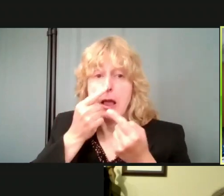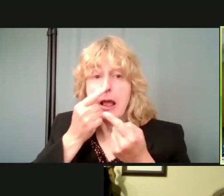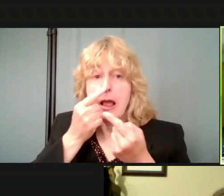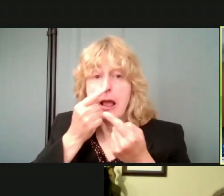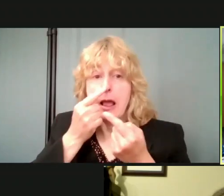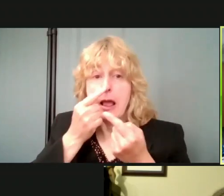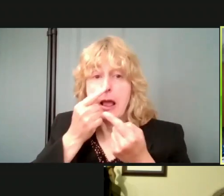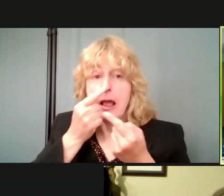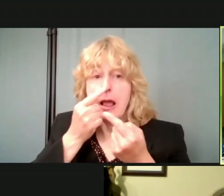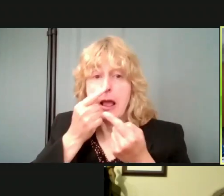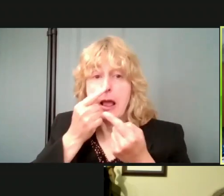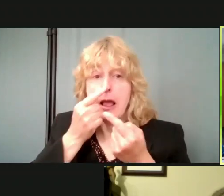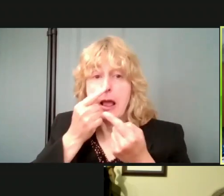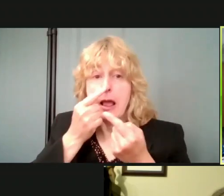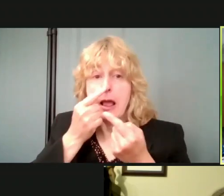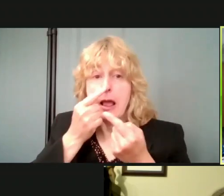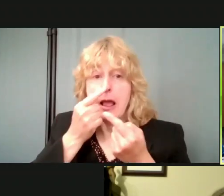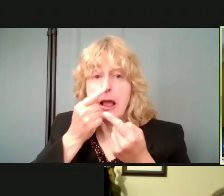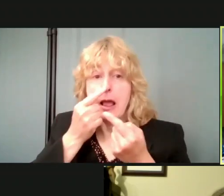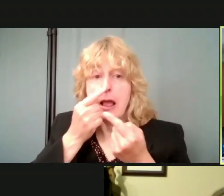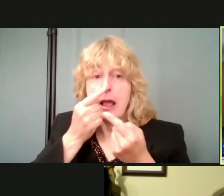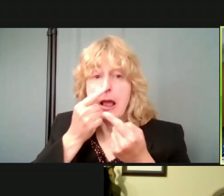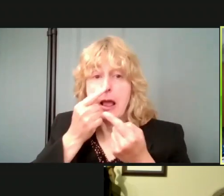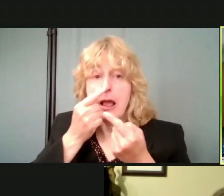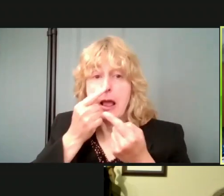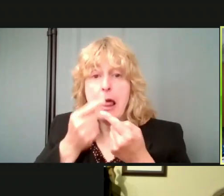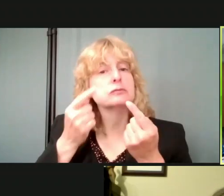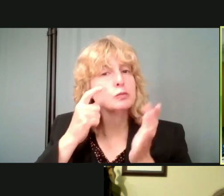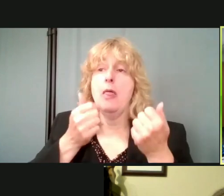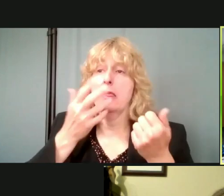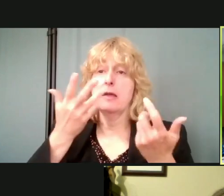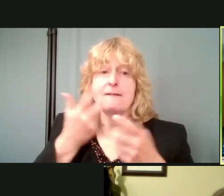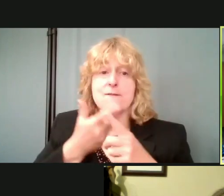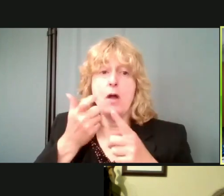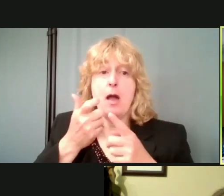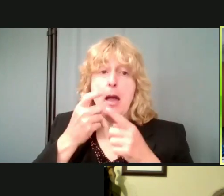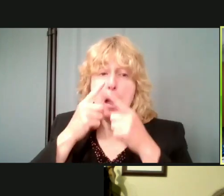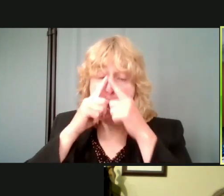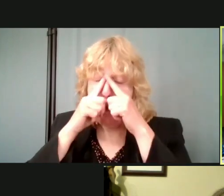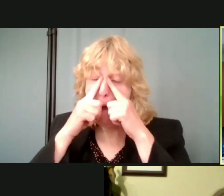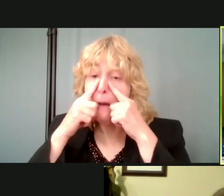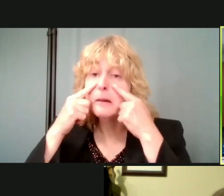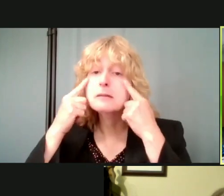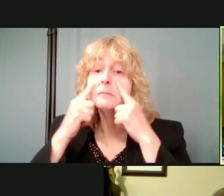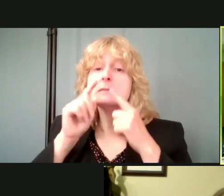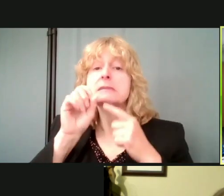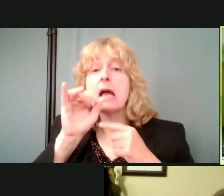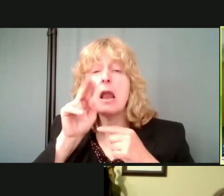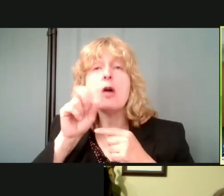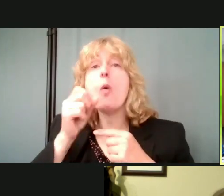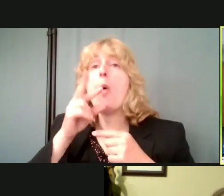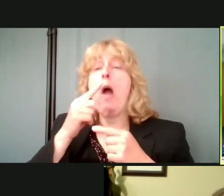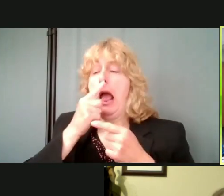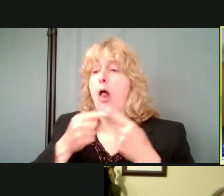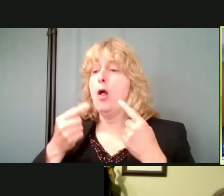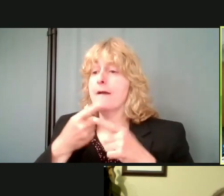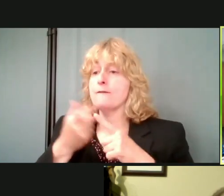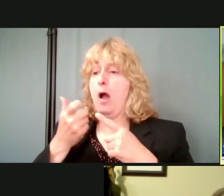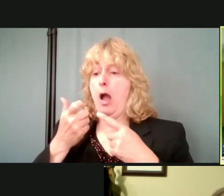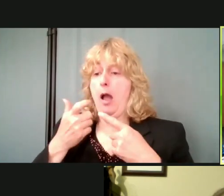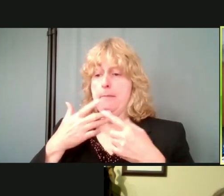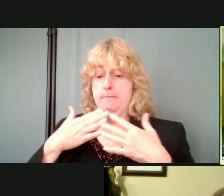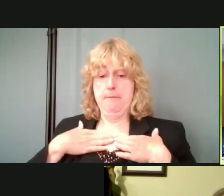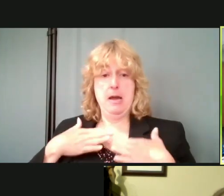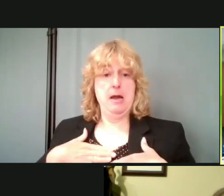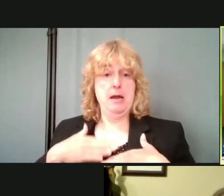whether it's, it's sinus type, uh, respiratory type symptoms or, or on the skin are flags. Those are flags to,